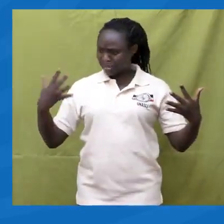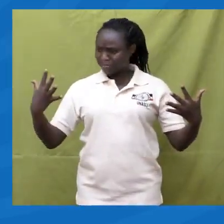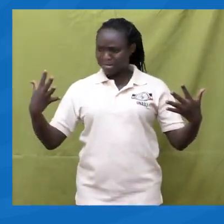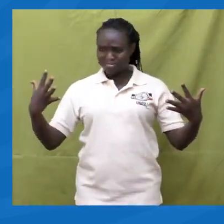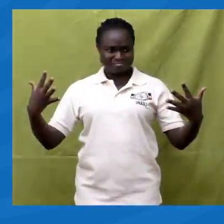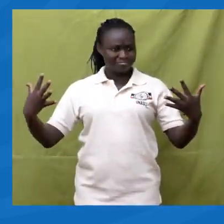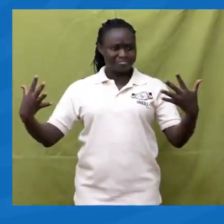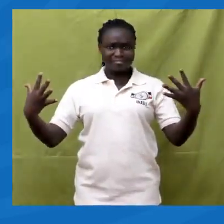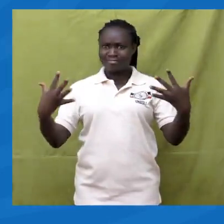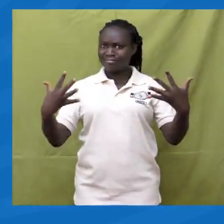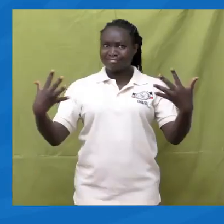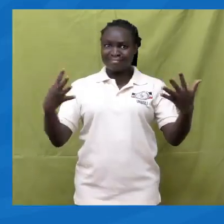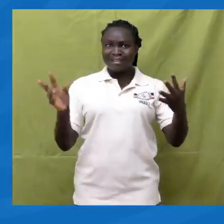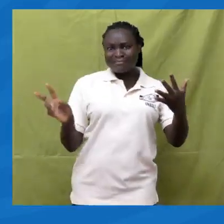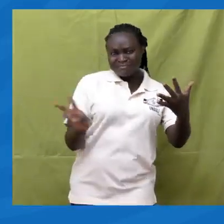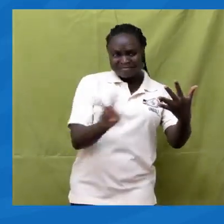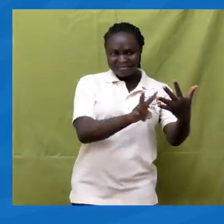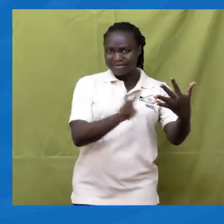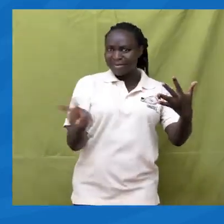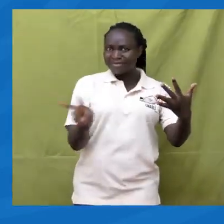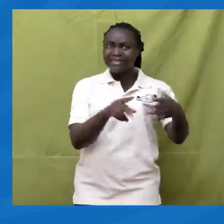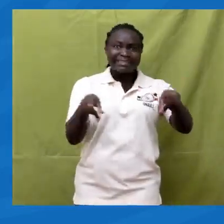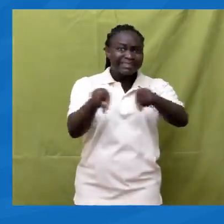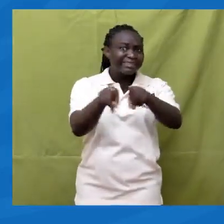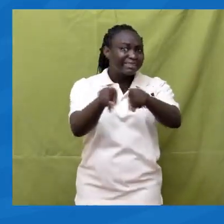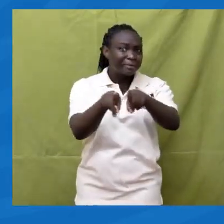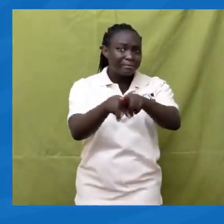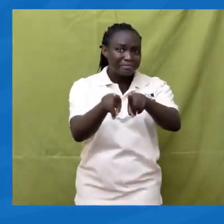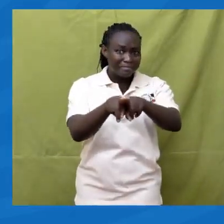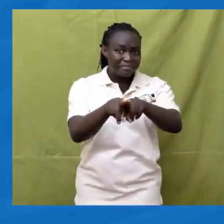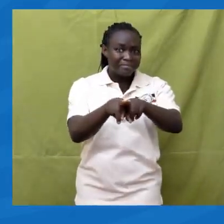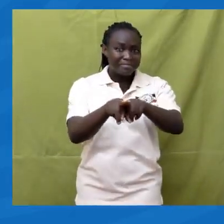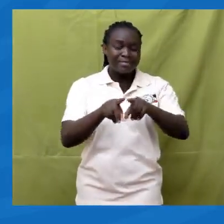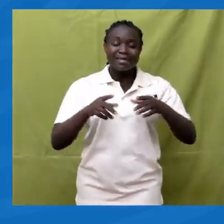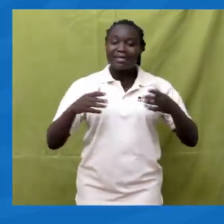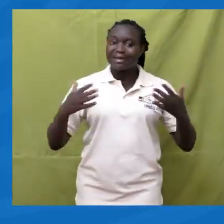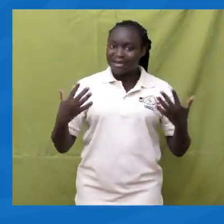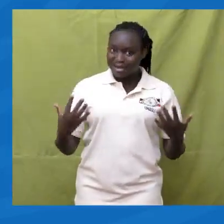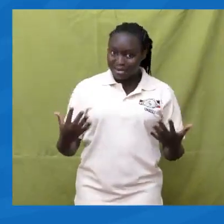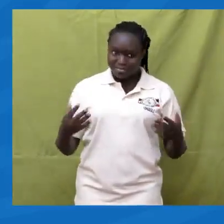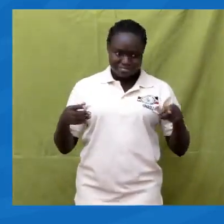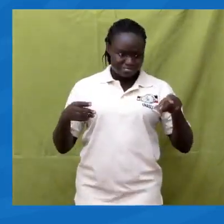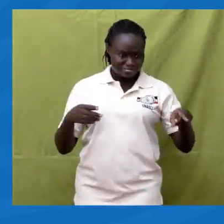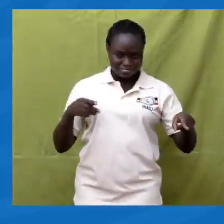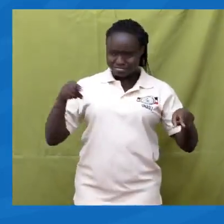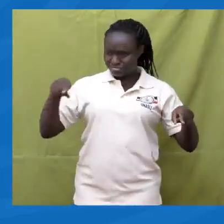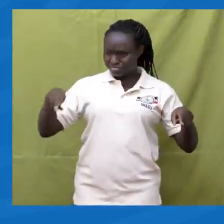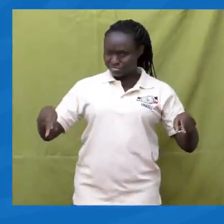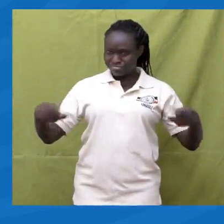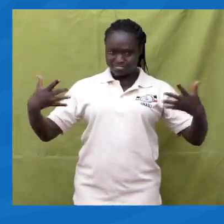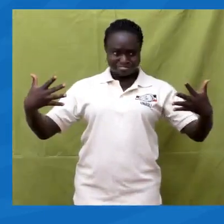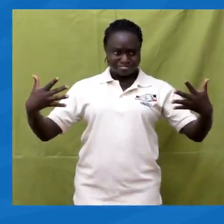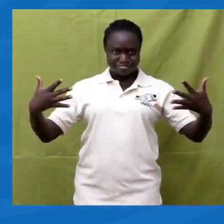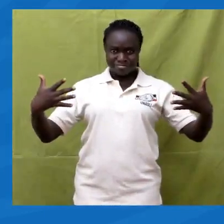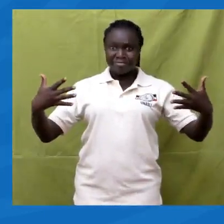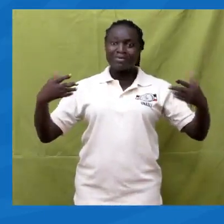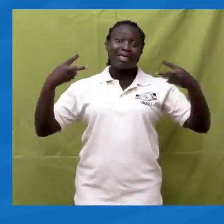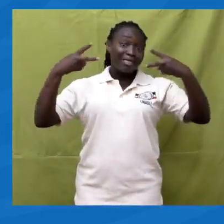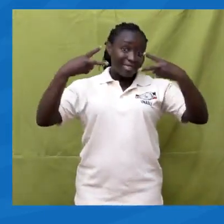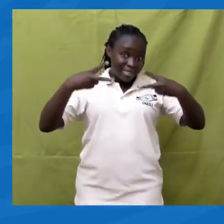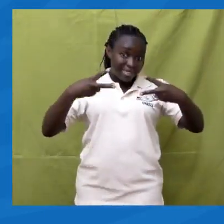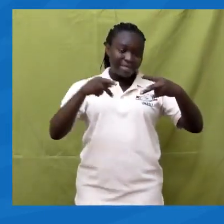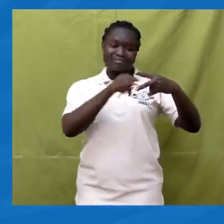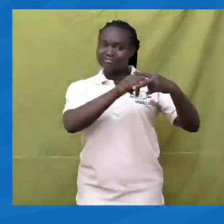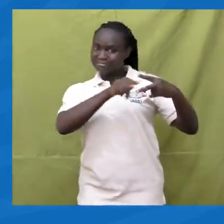same number of members Therefore, they are equivalent